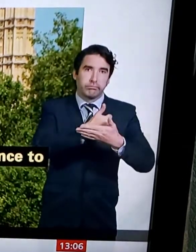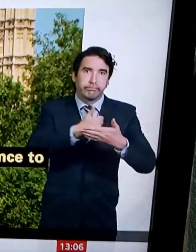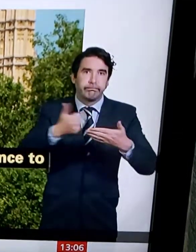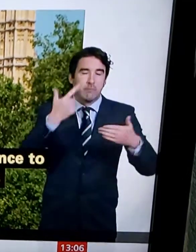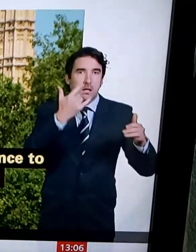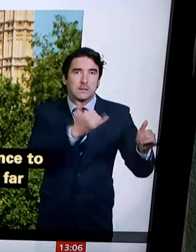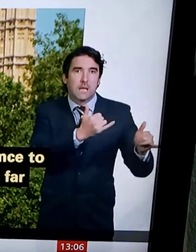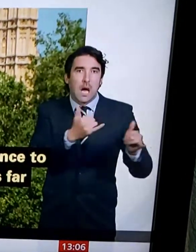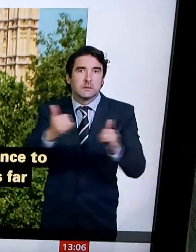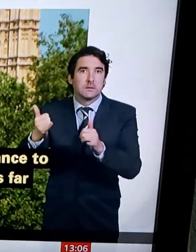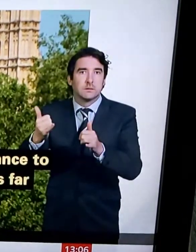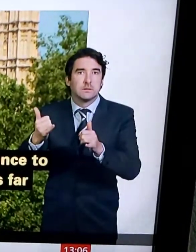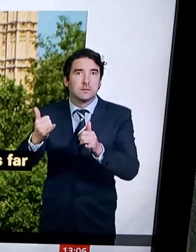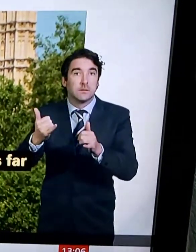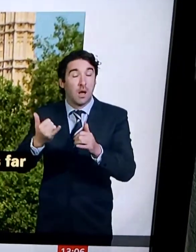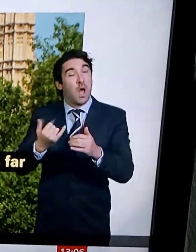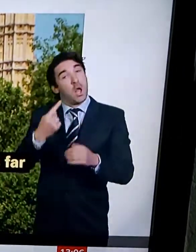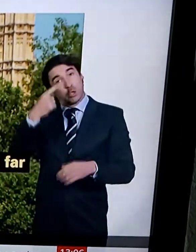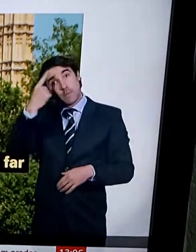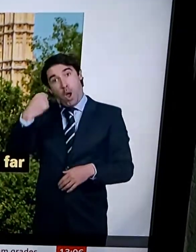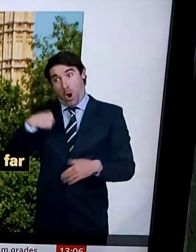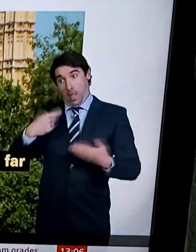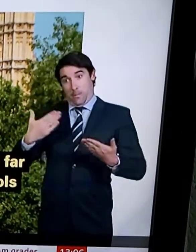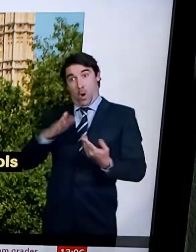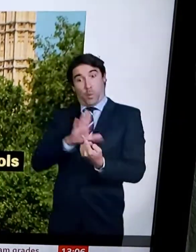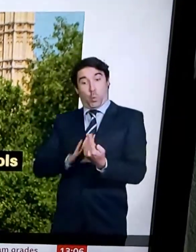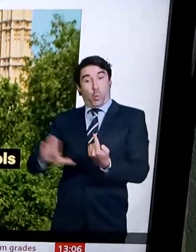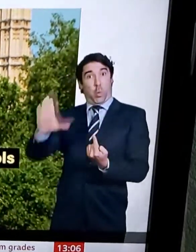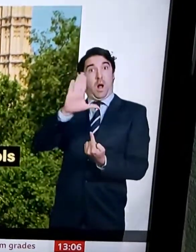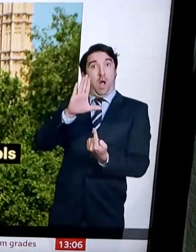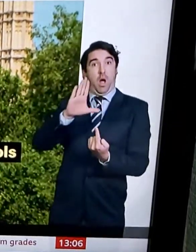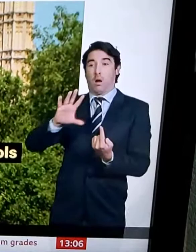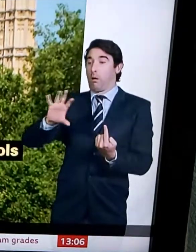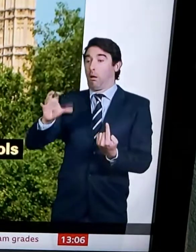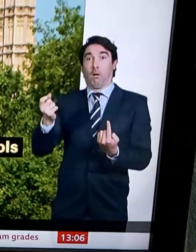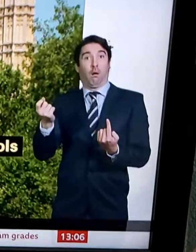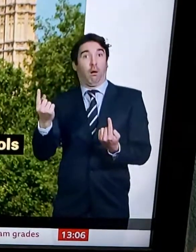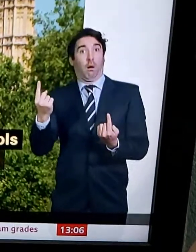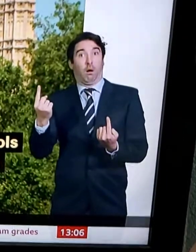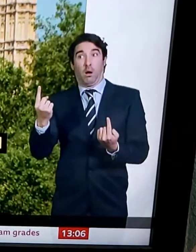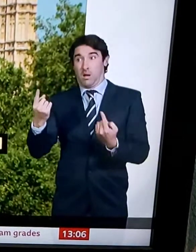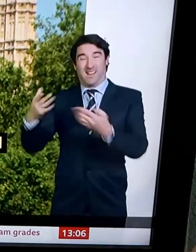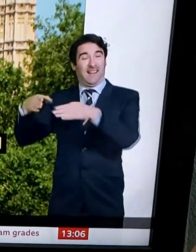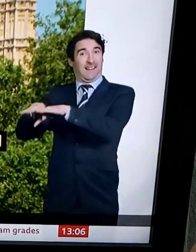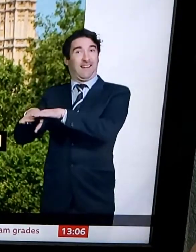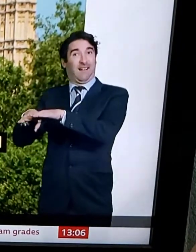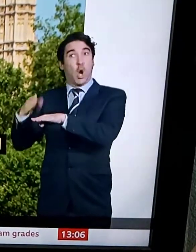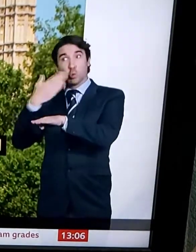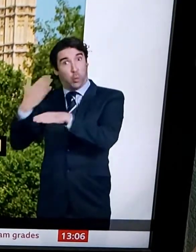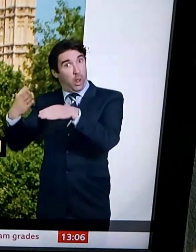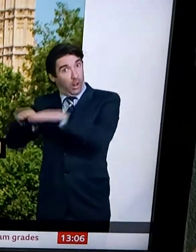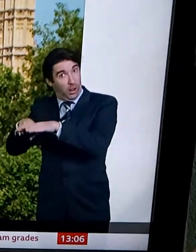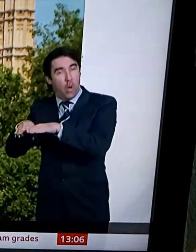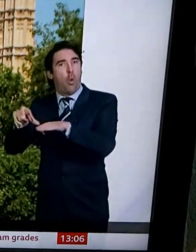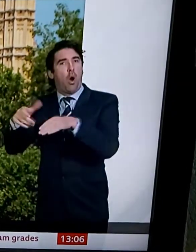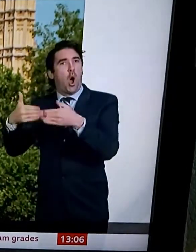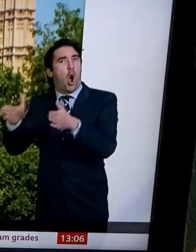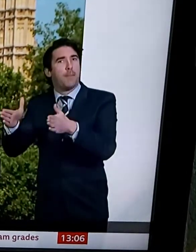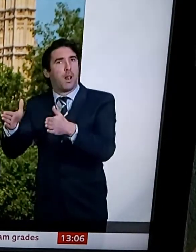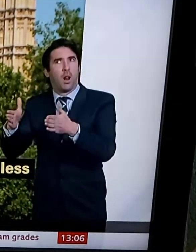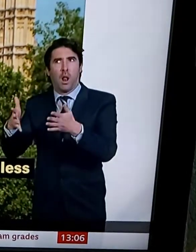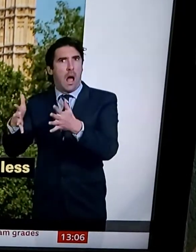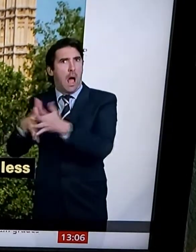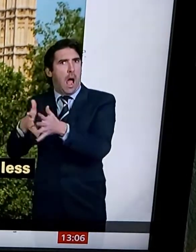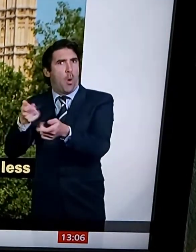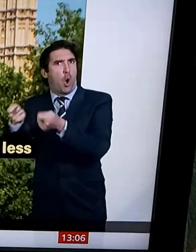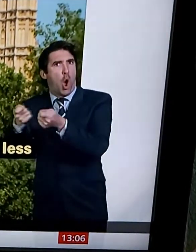going to be difficult. What we could see, though, is Britain saying it's going to give cash to France to try and increase patrols on